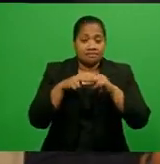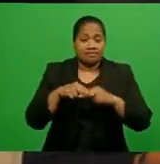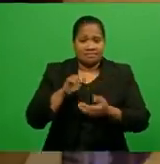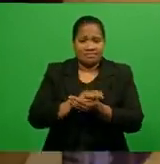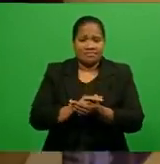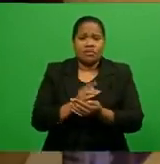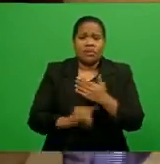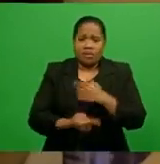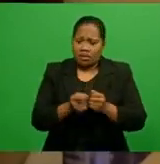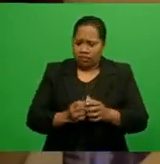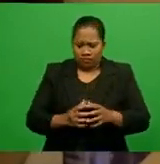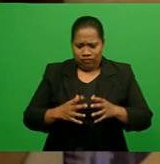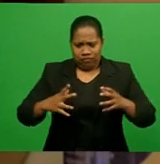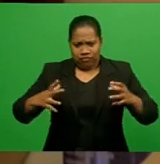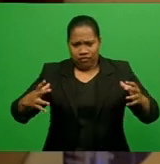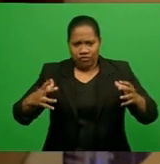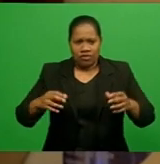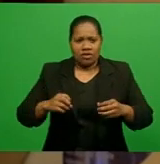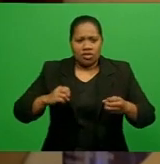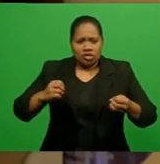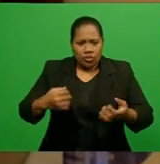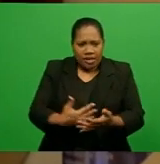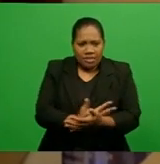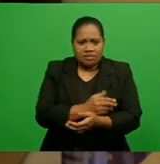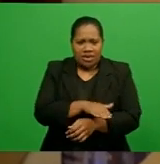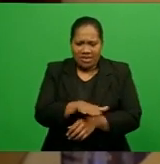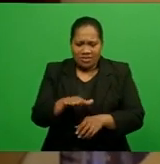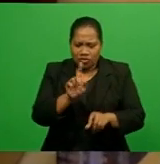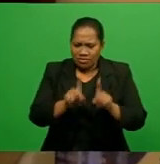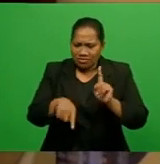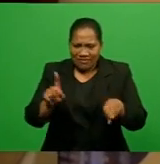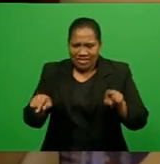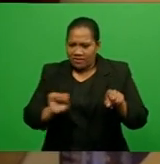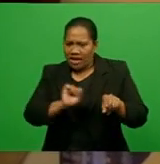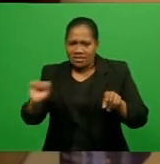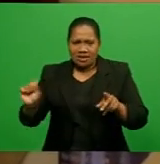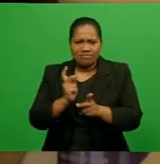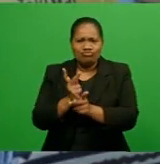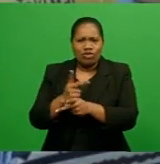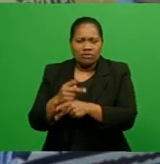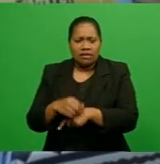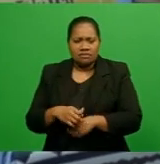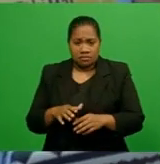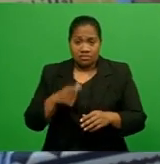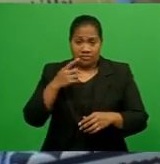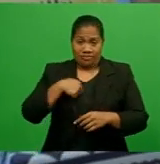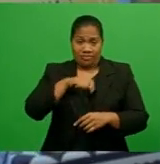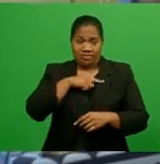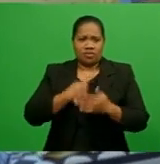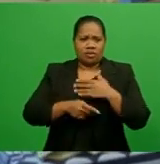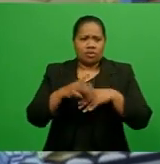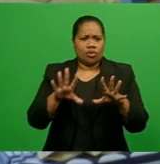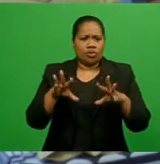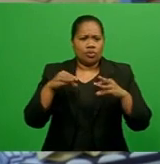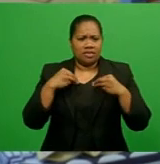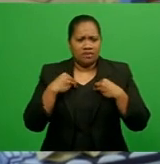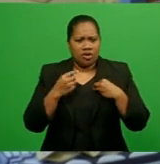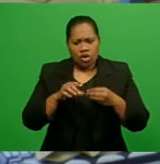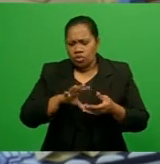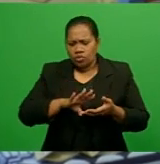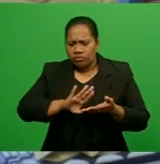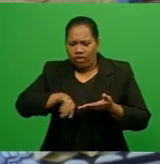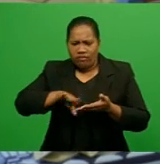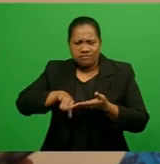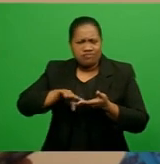has inspired them to diversify their products. With ours, we've got a process where we remove all the harmful bacteria, making